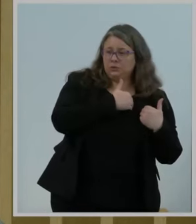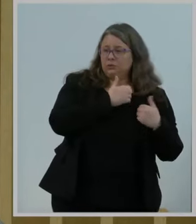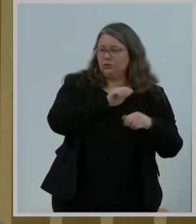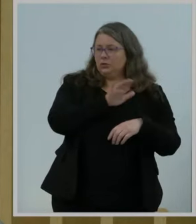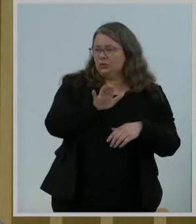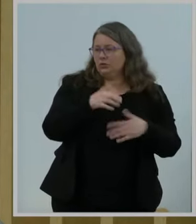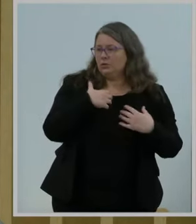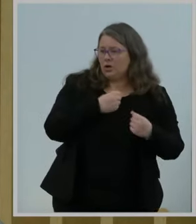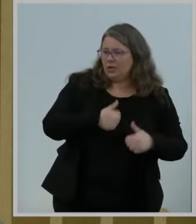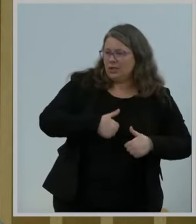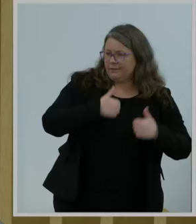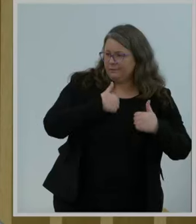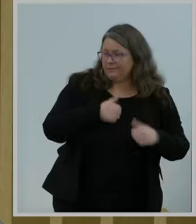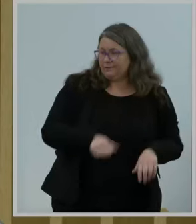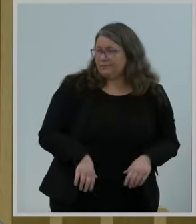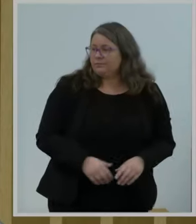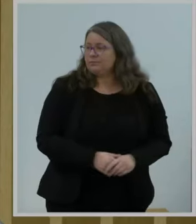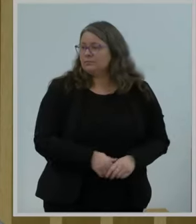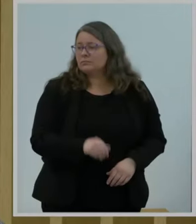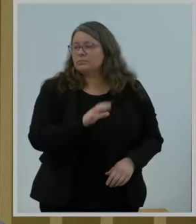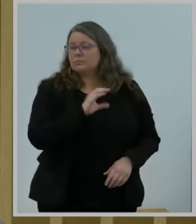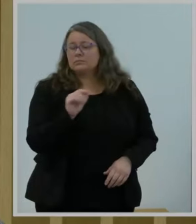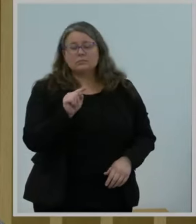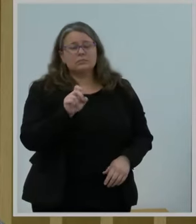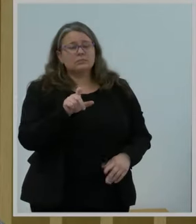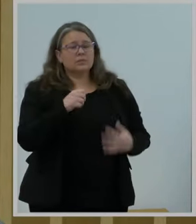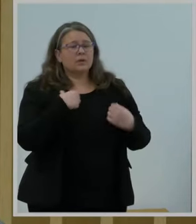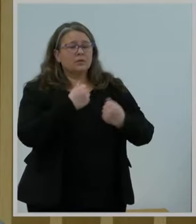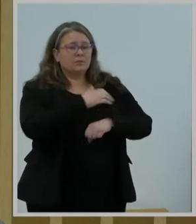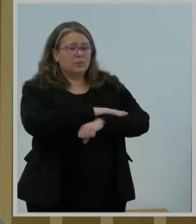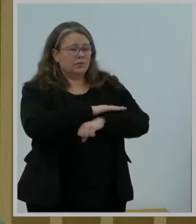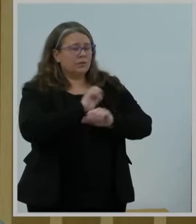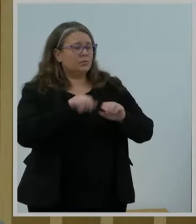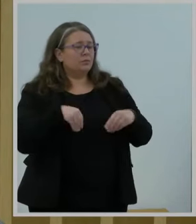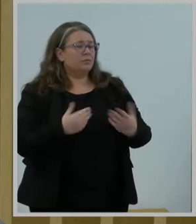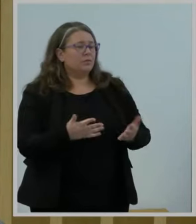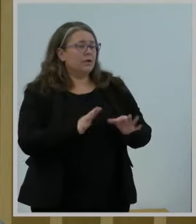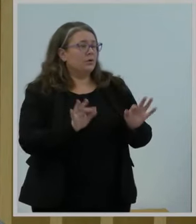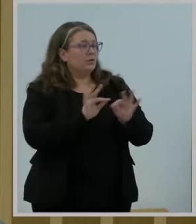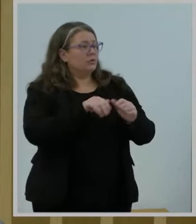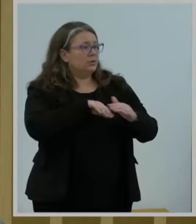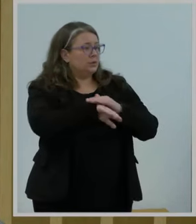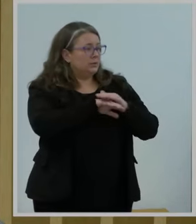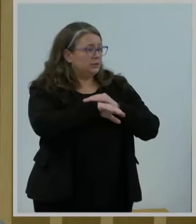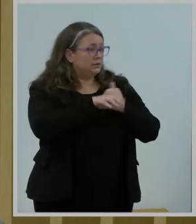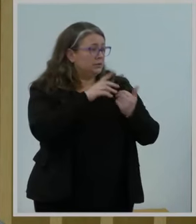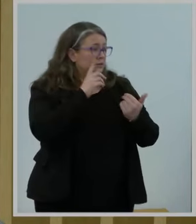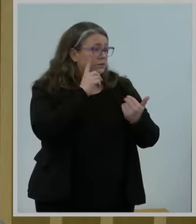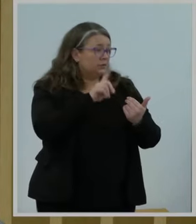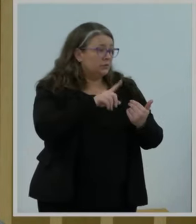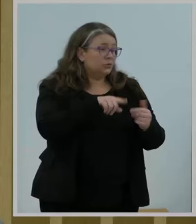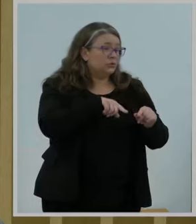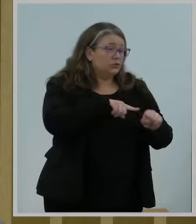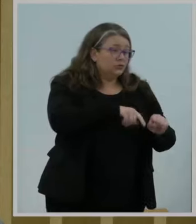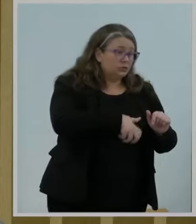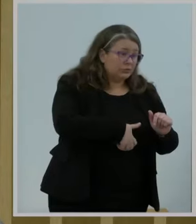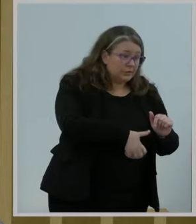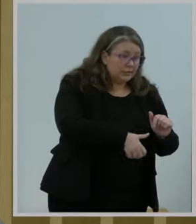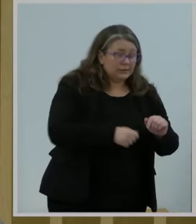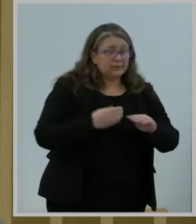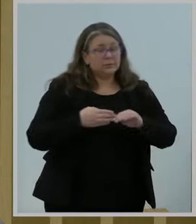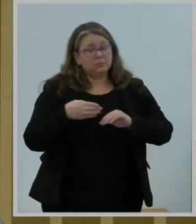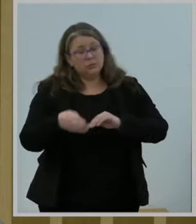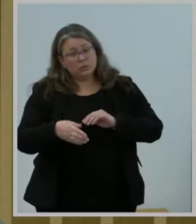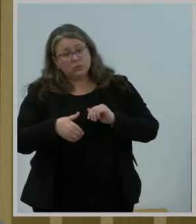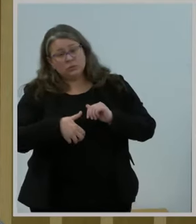can also provide crucial access to perinatal mental health services, a facet of maternal care that is often